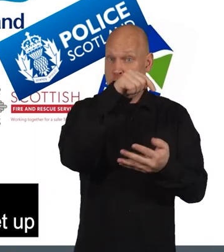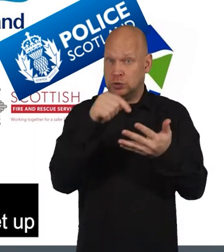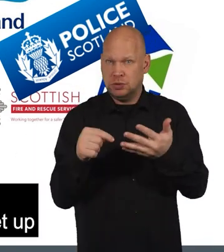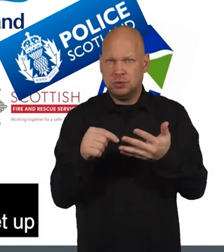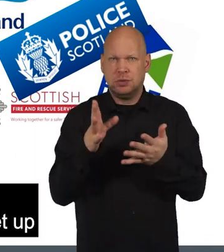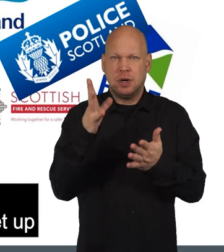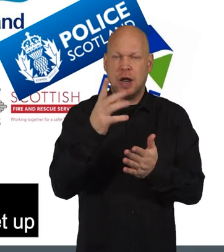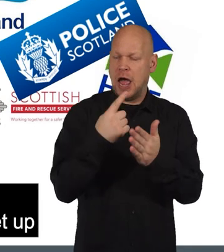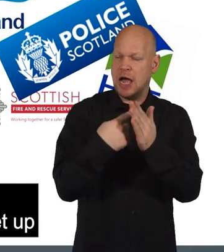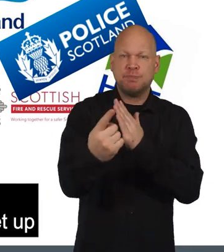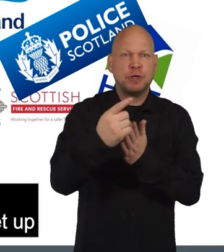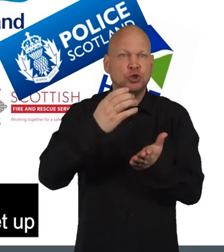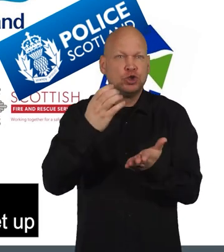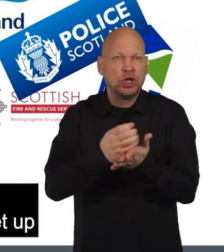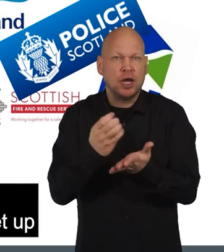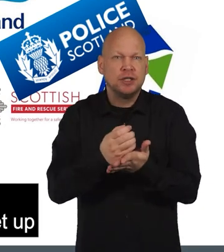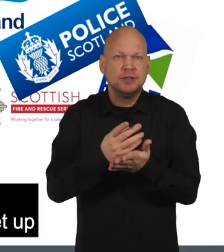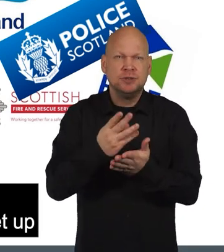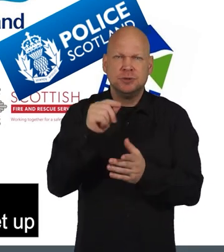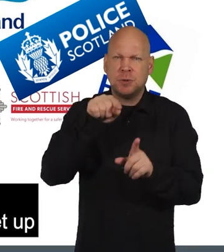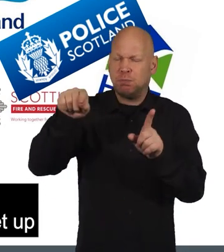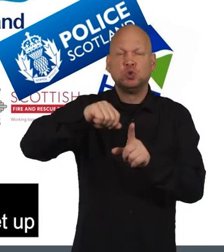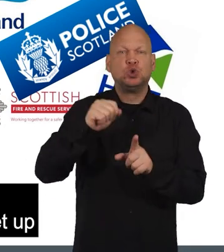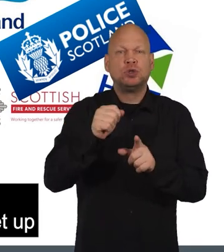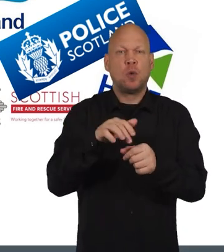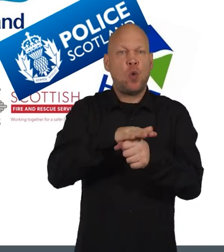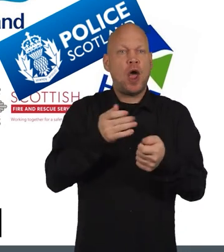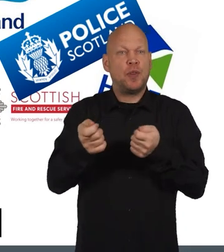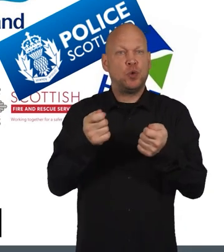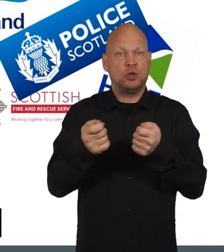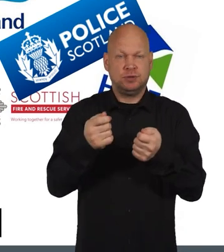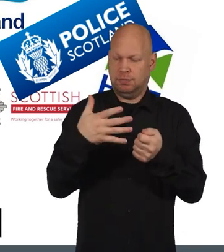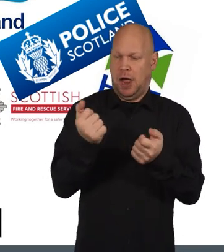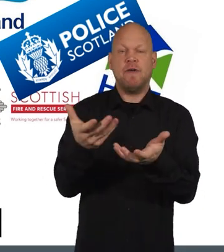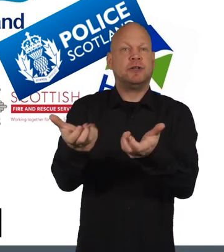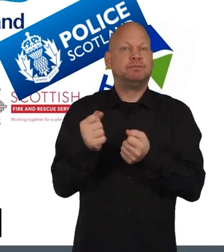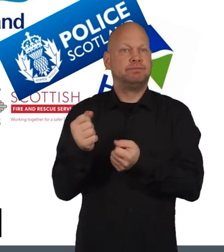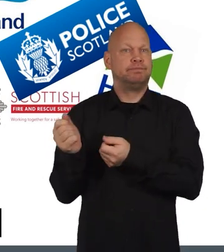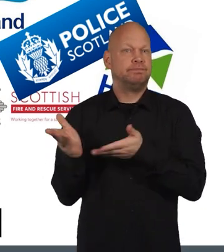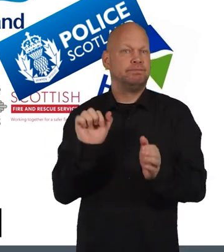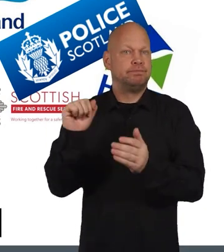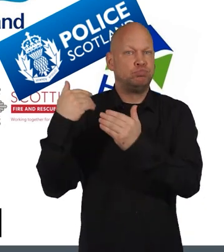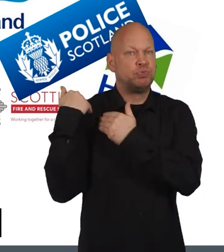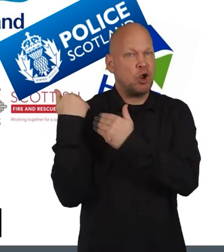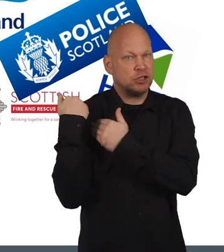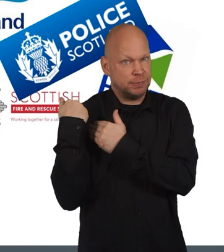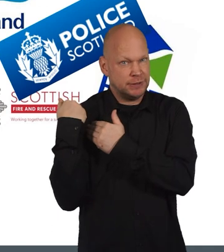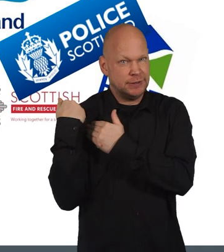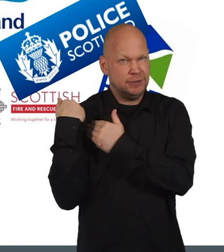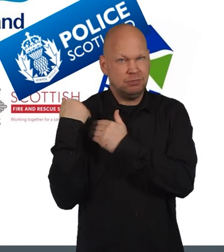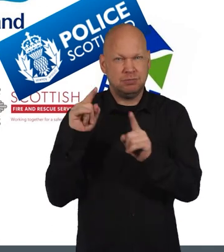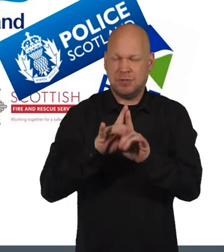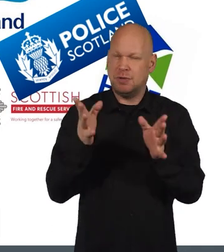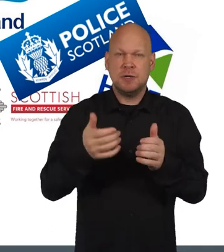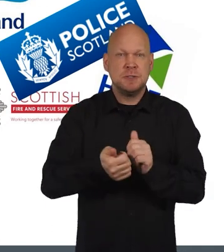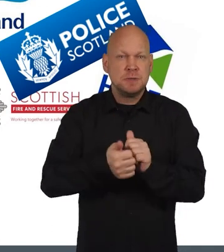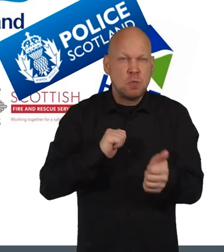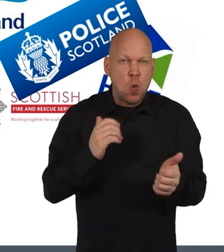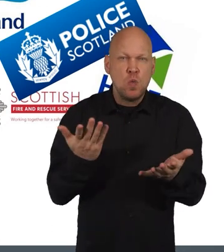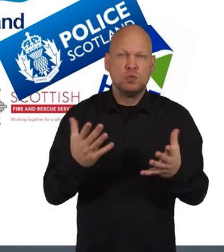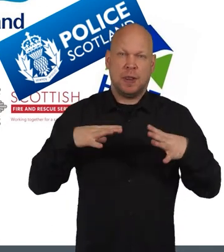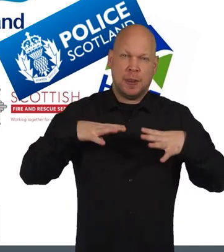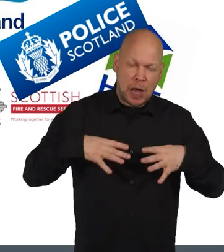the independent charities that some Scottish local authorities have set up to deliver some of their responsibilities, for instance,